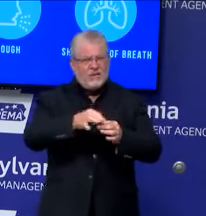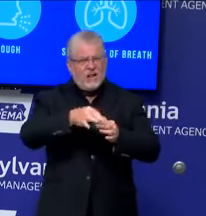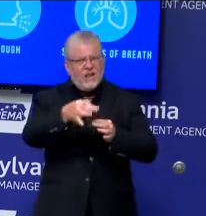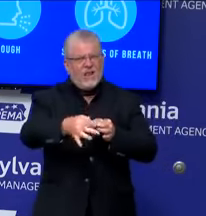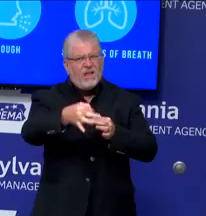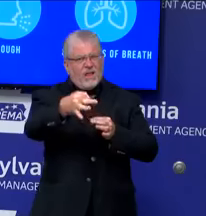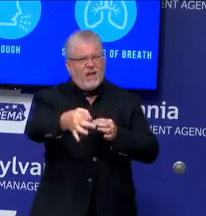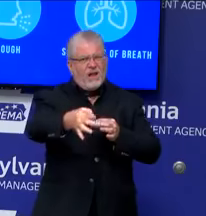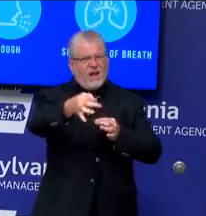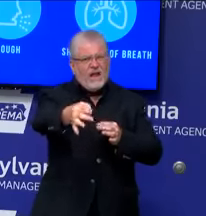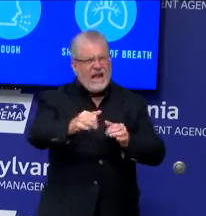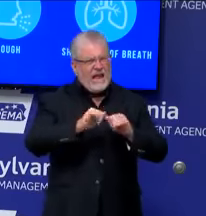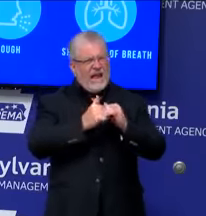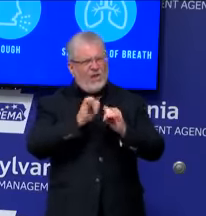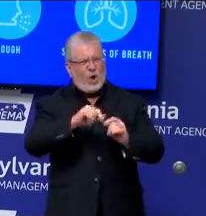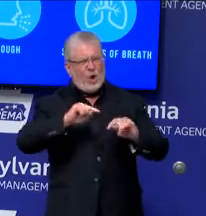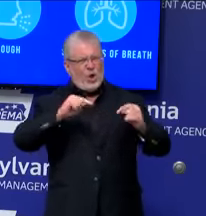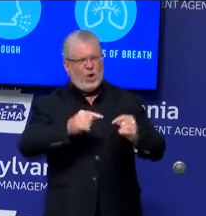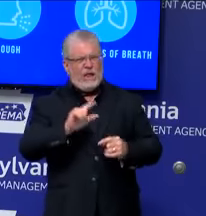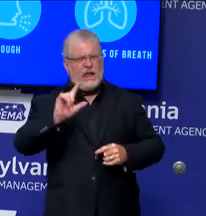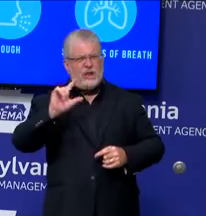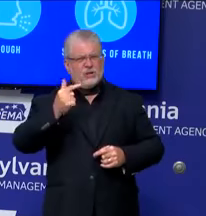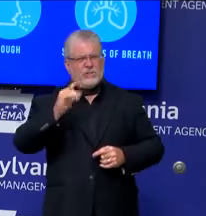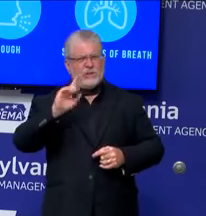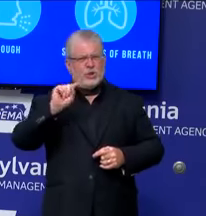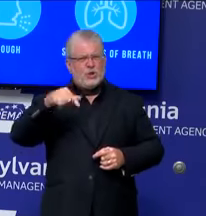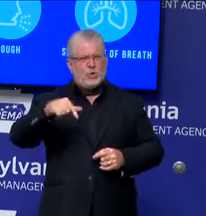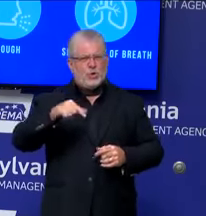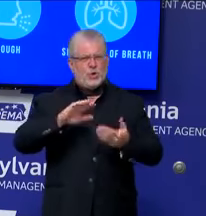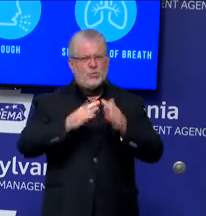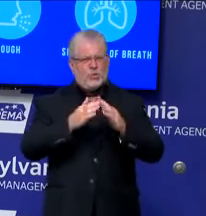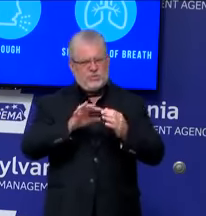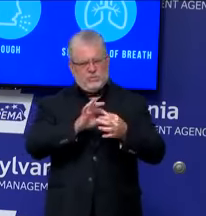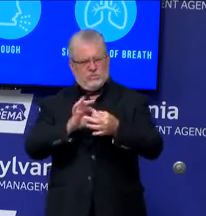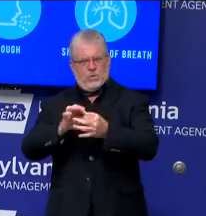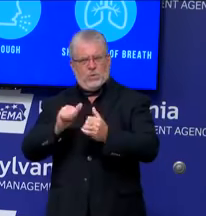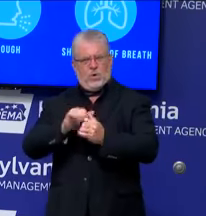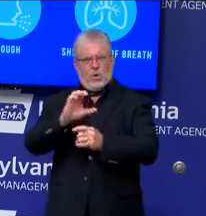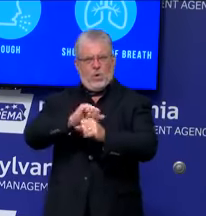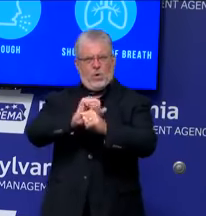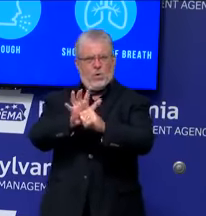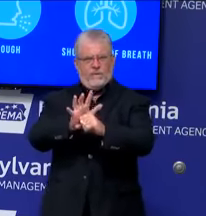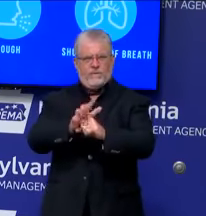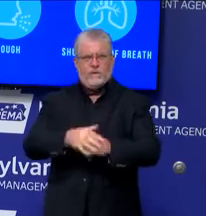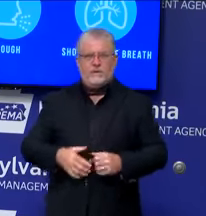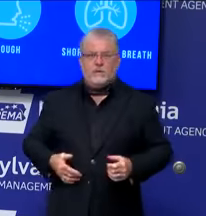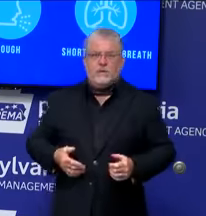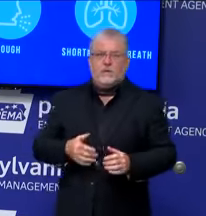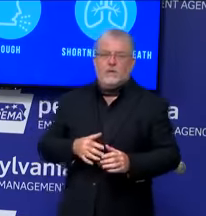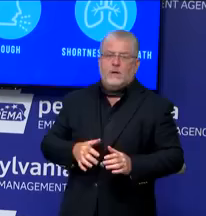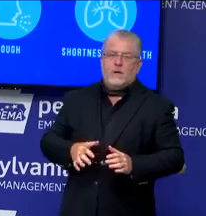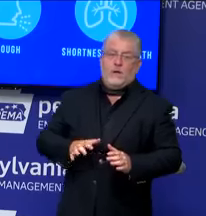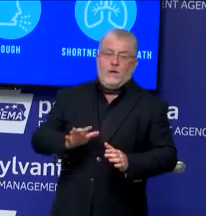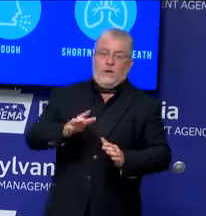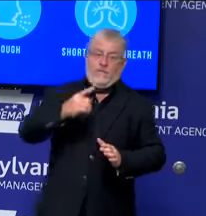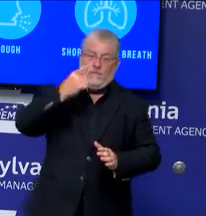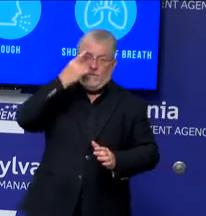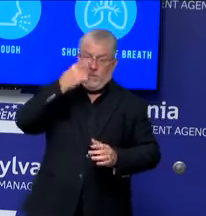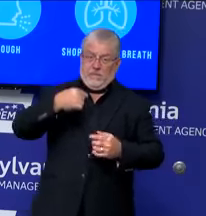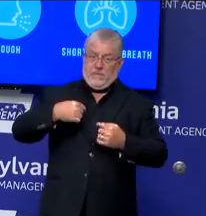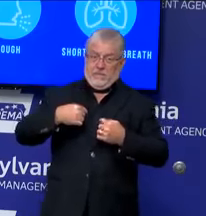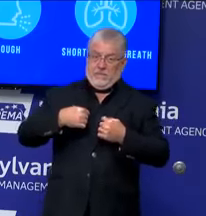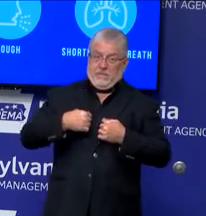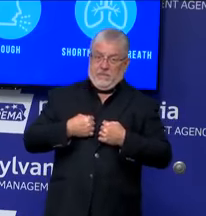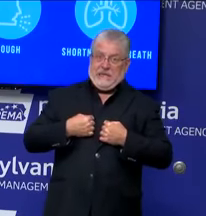think it's hard for me to comment on specific legislation, but there has been comprehensive, non